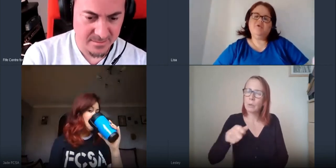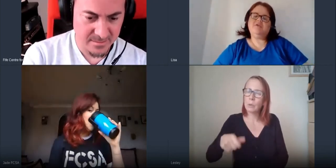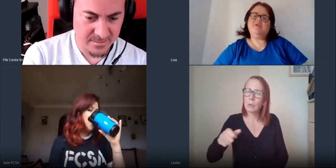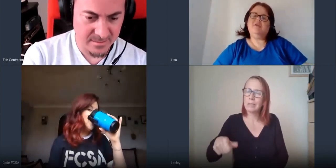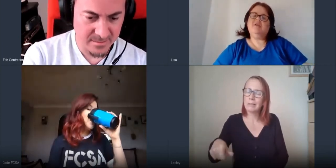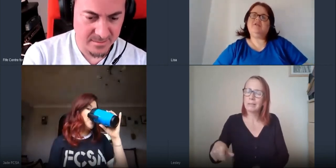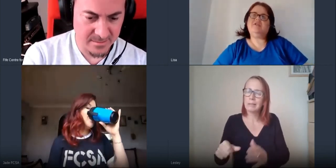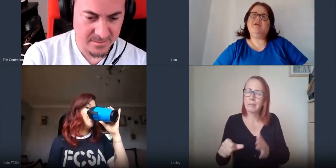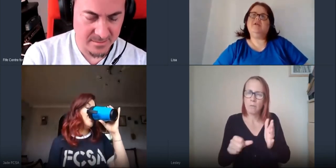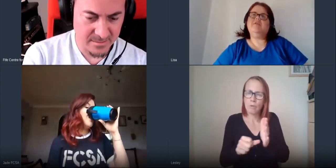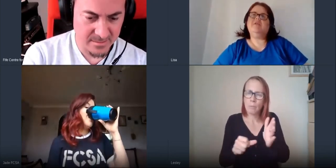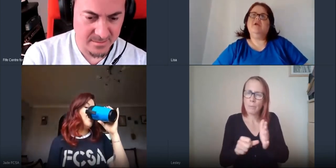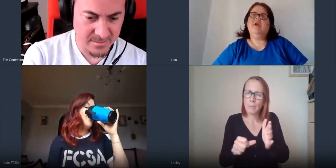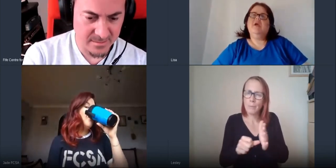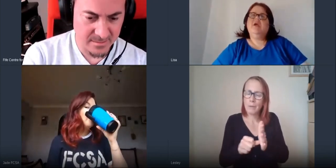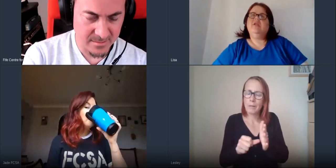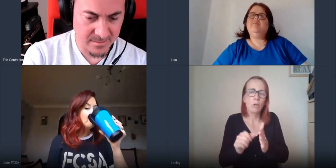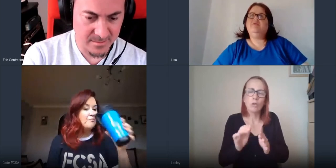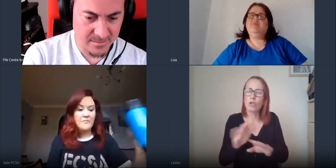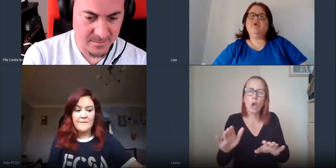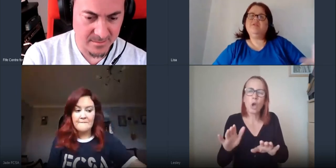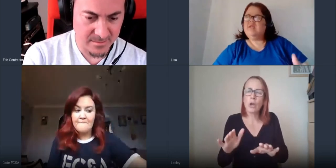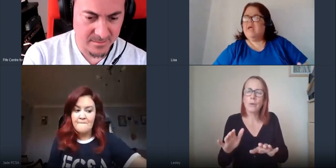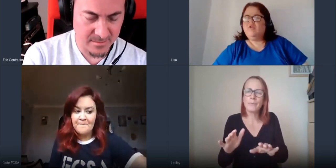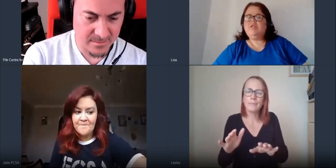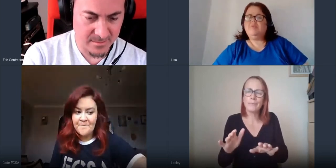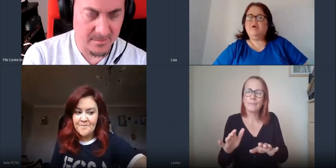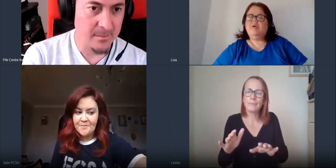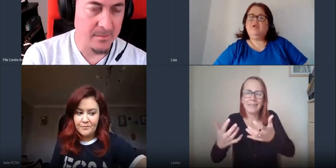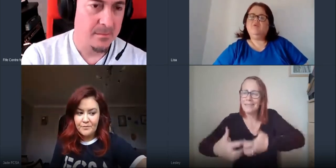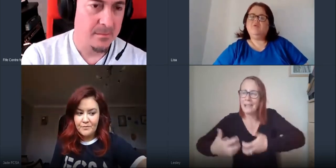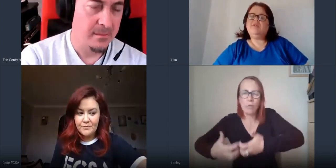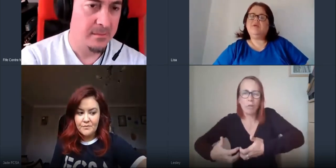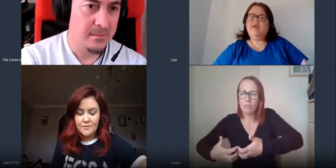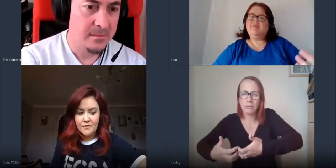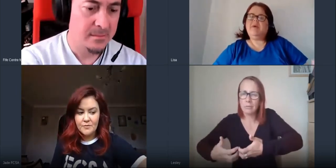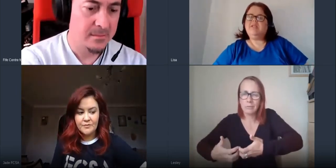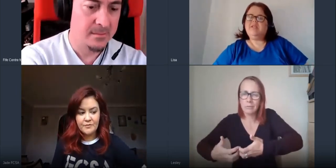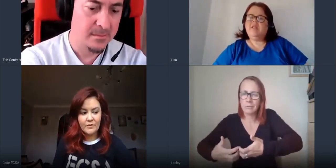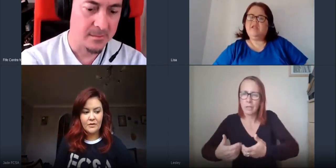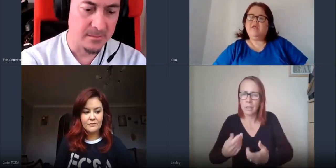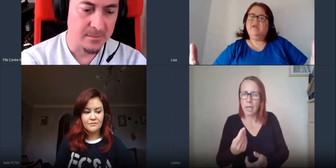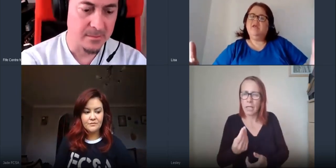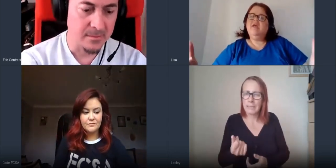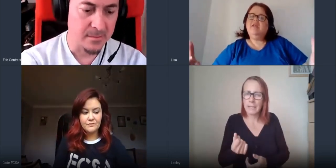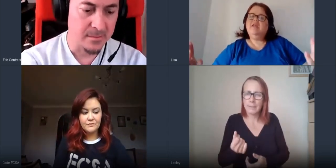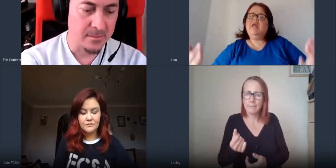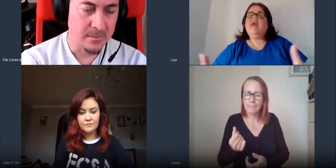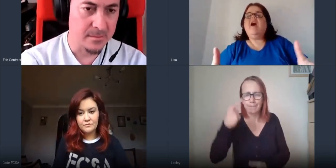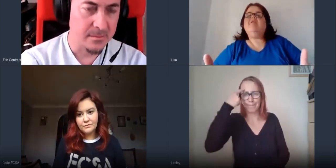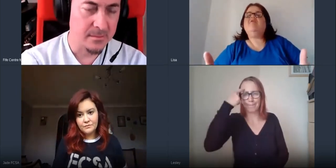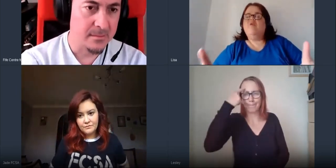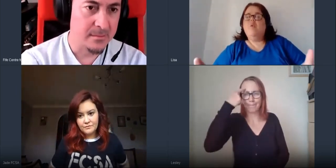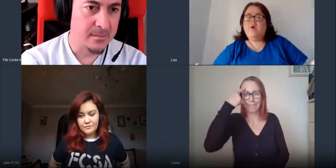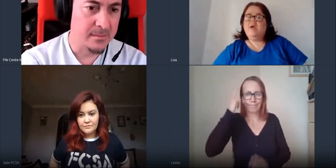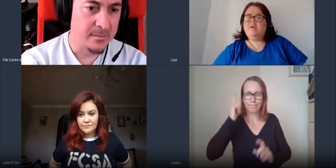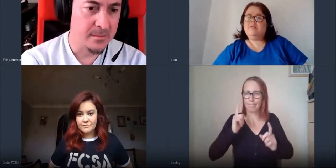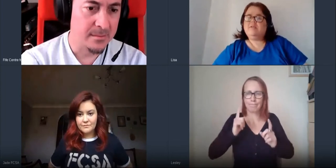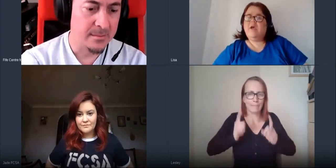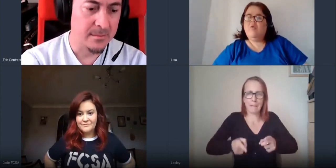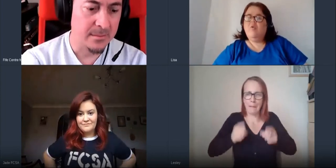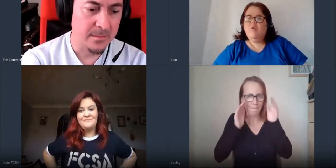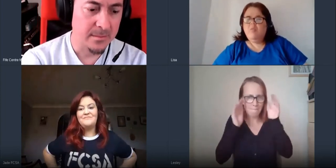or not just because they're studying because of technology but you know some get the mindset that they can't